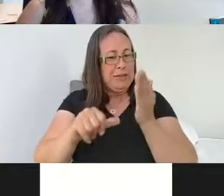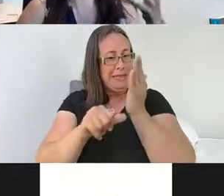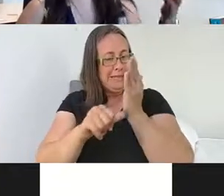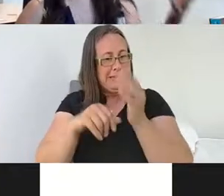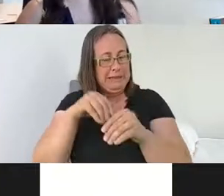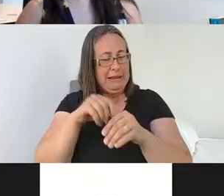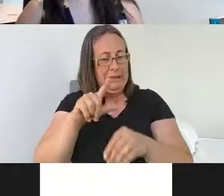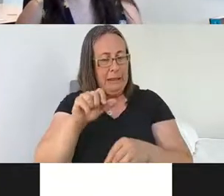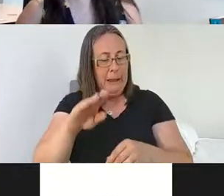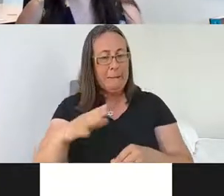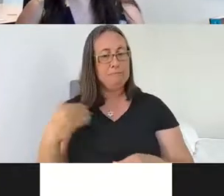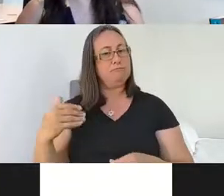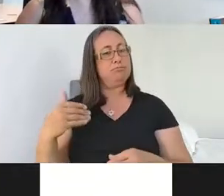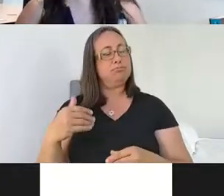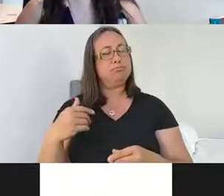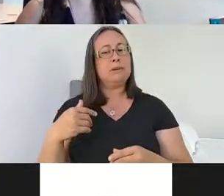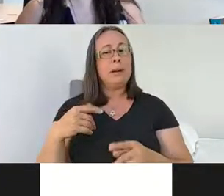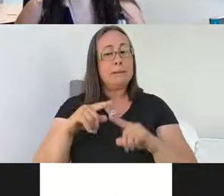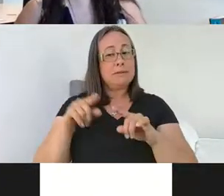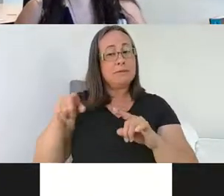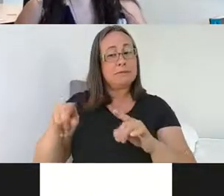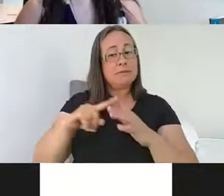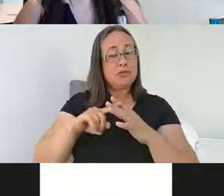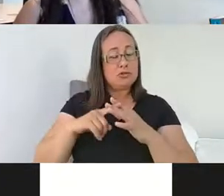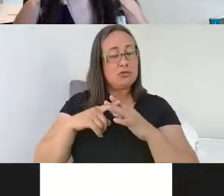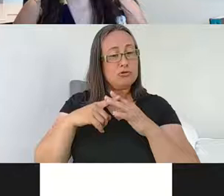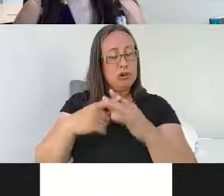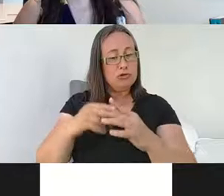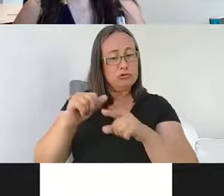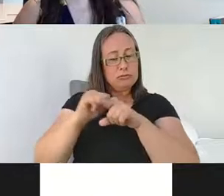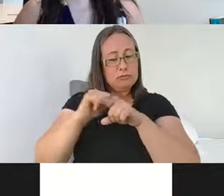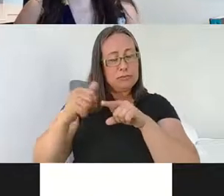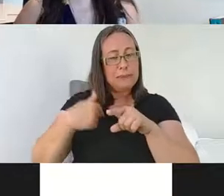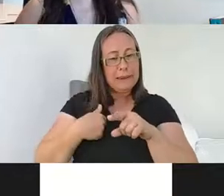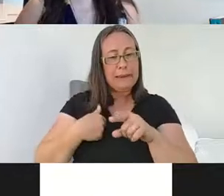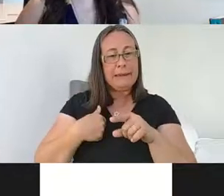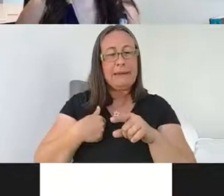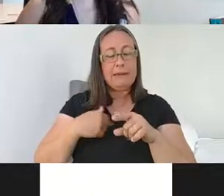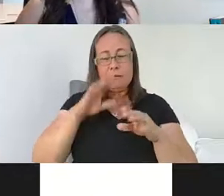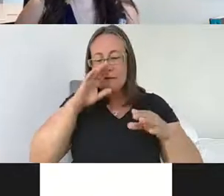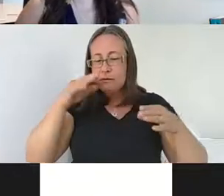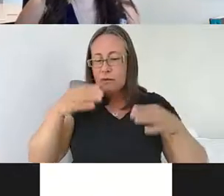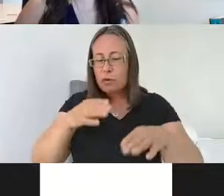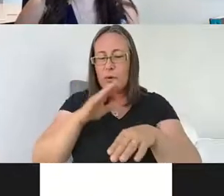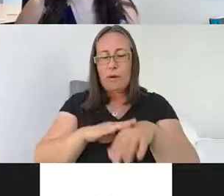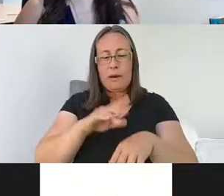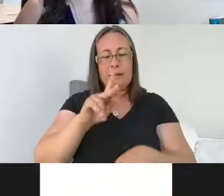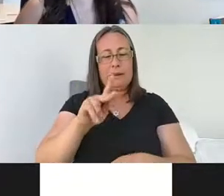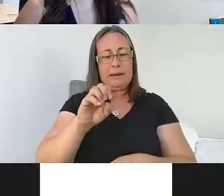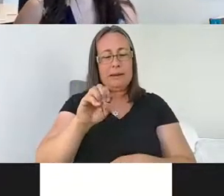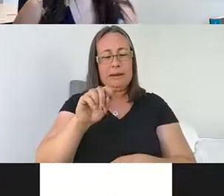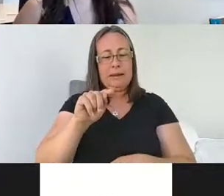where she started to train me to do electrophysiology. And all of our work, all her work focused on the kinetics of